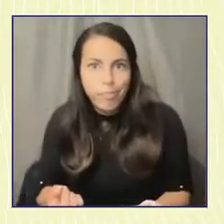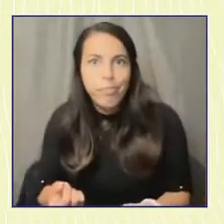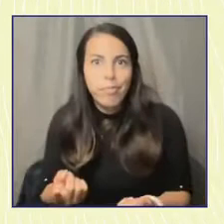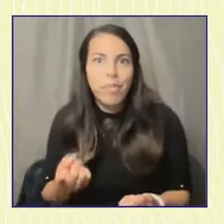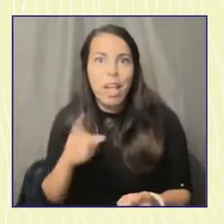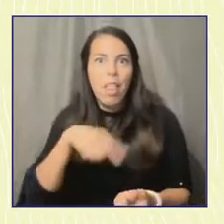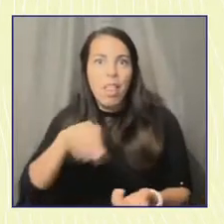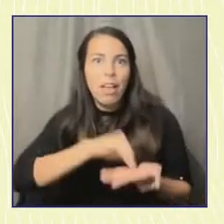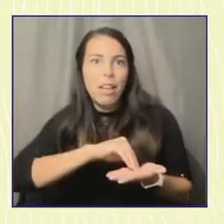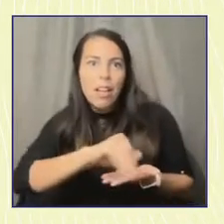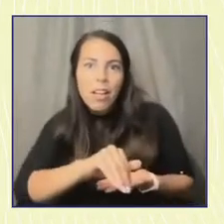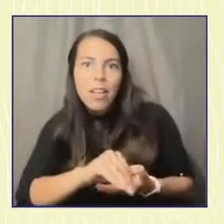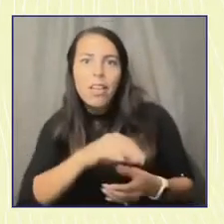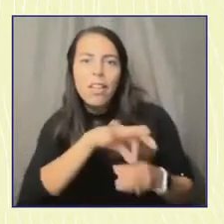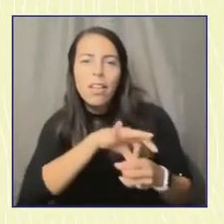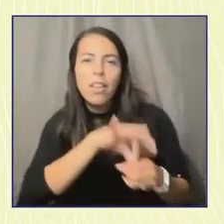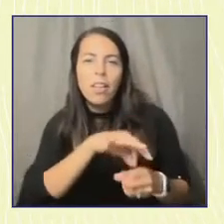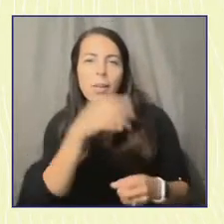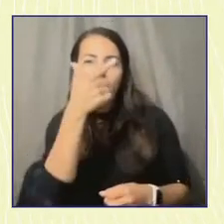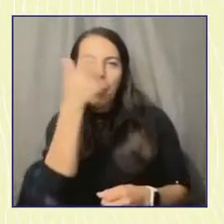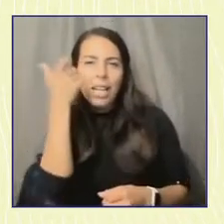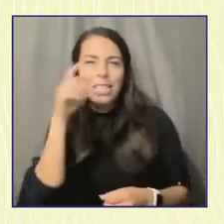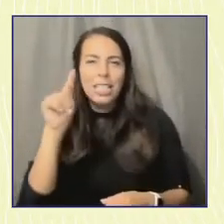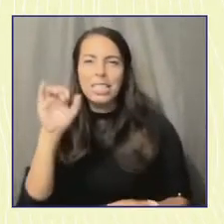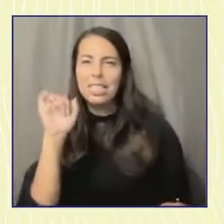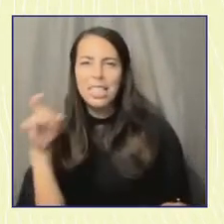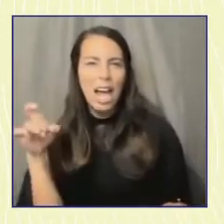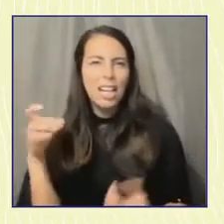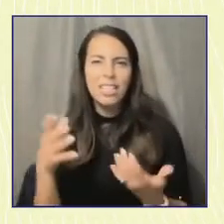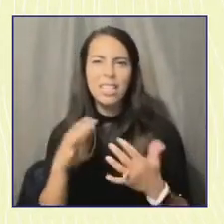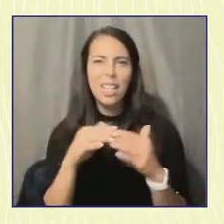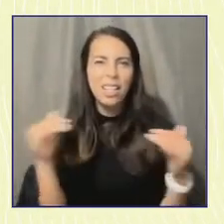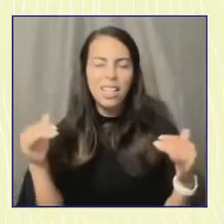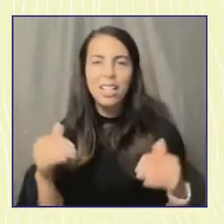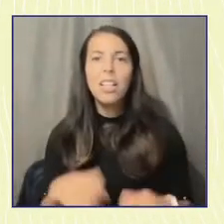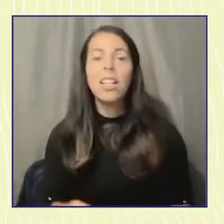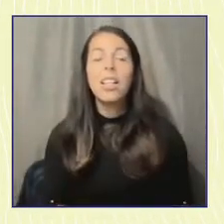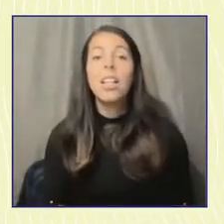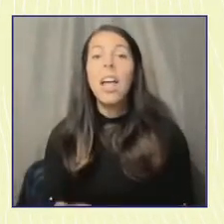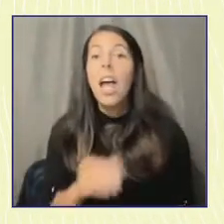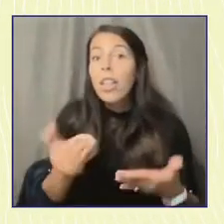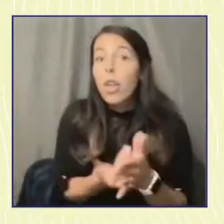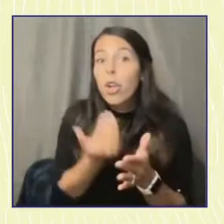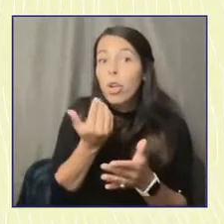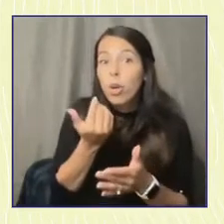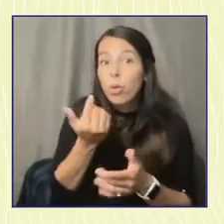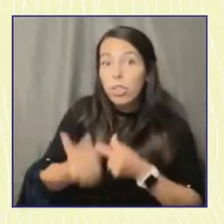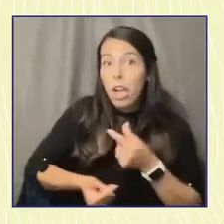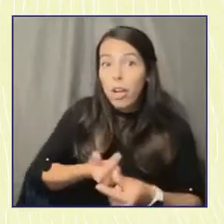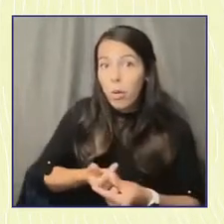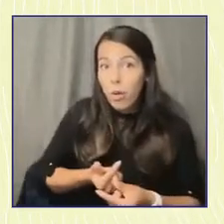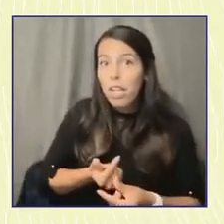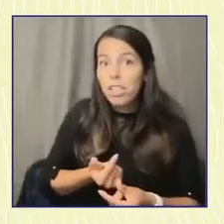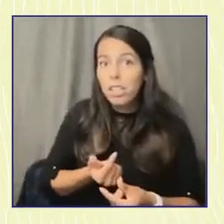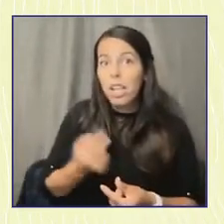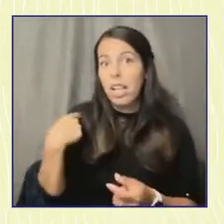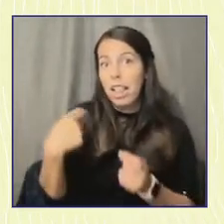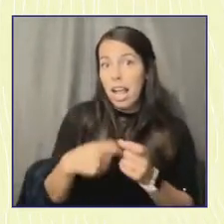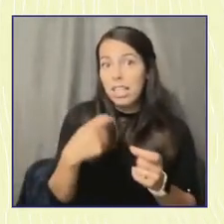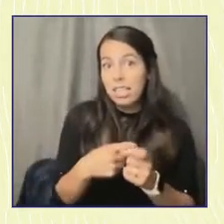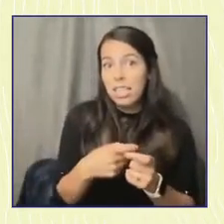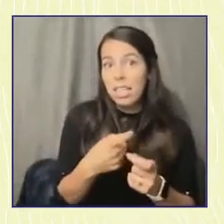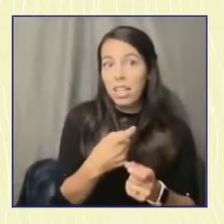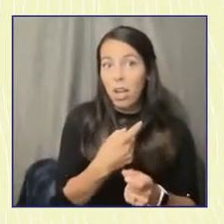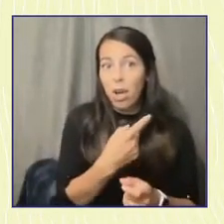or barriers to entry. And the new generation, right, first generation Latinos are kept from the